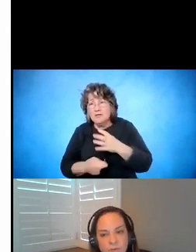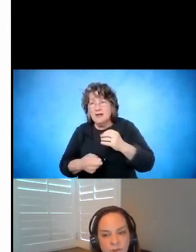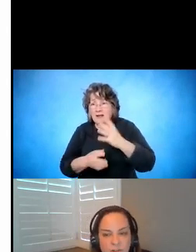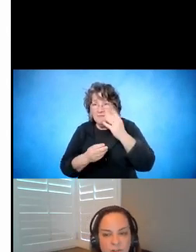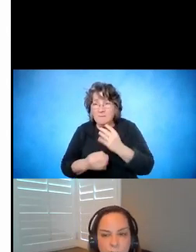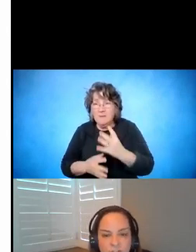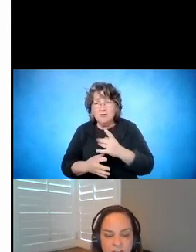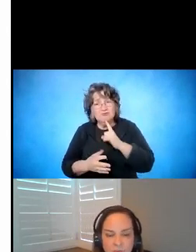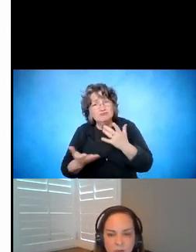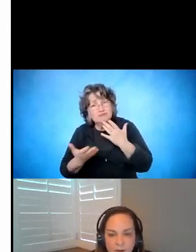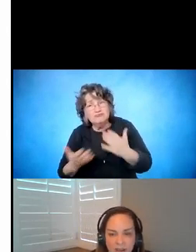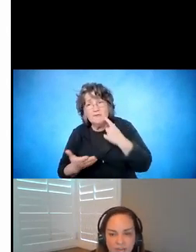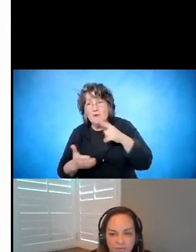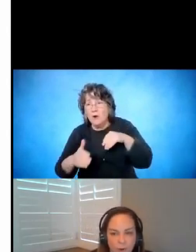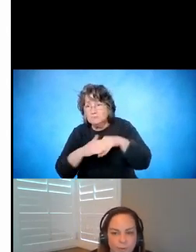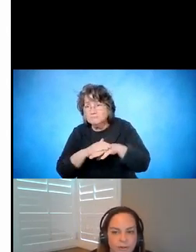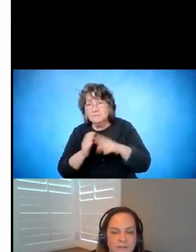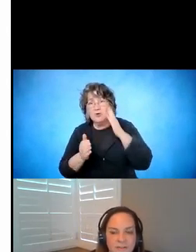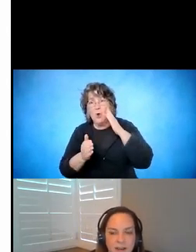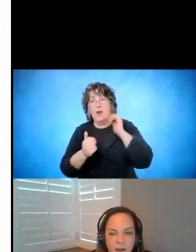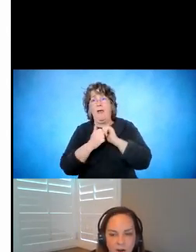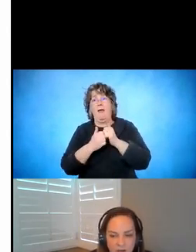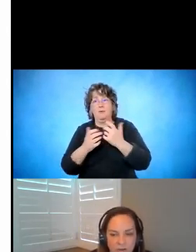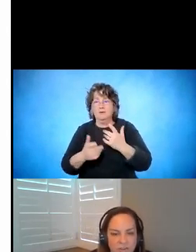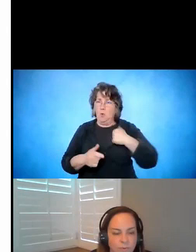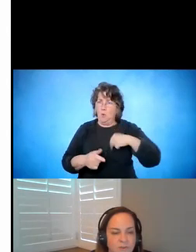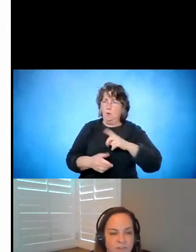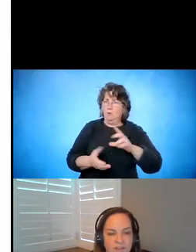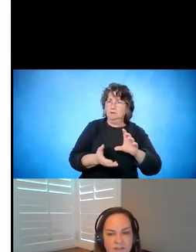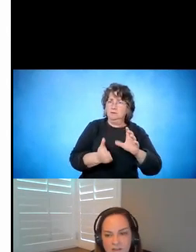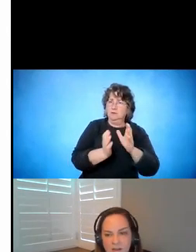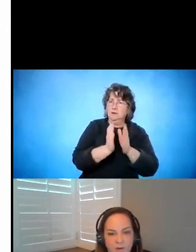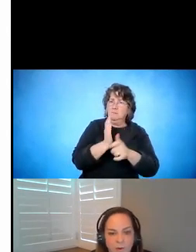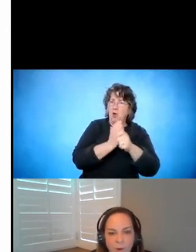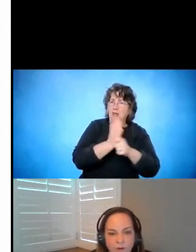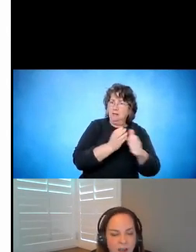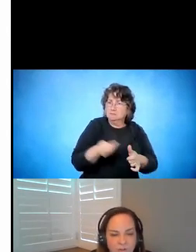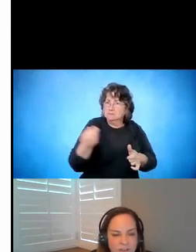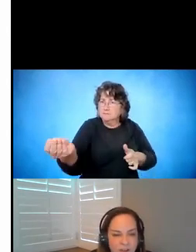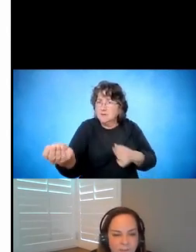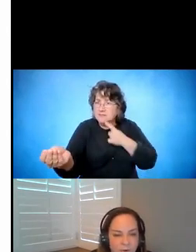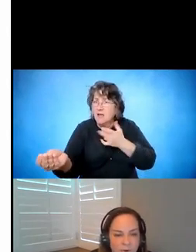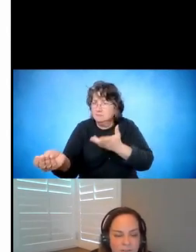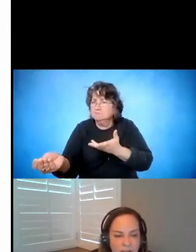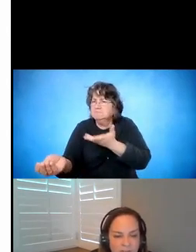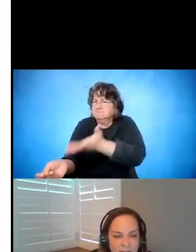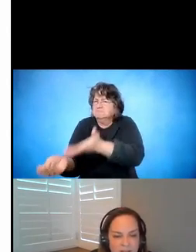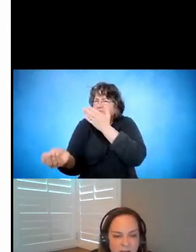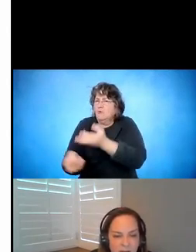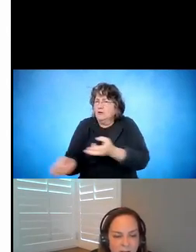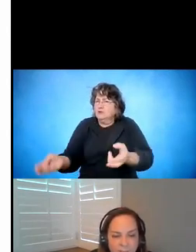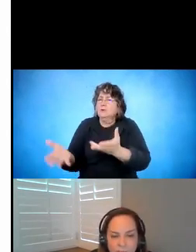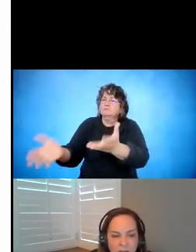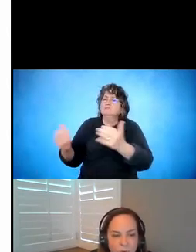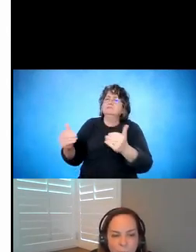Before we started these projects, we would hand over a booklet and say, all right, here's the resources. We hope you're going to have a good time going to get these